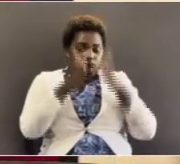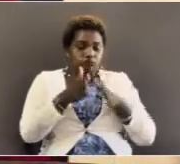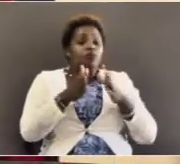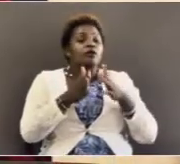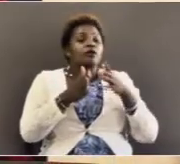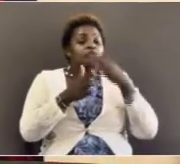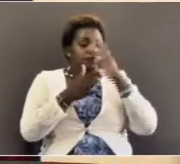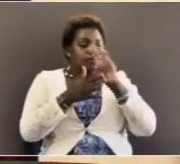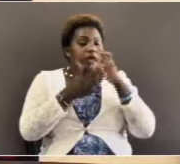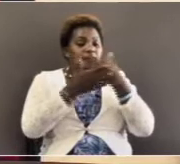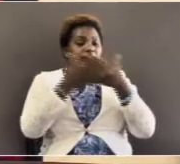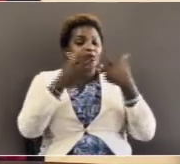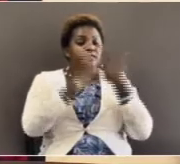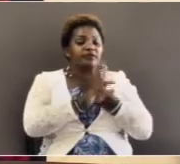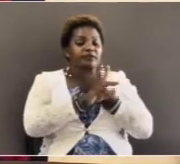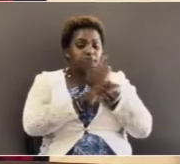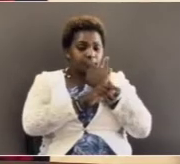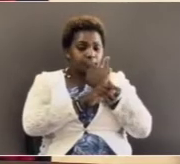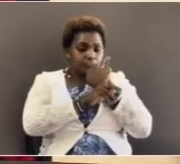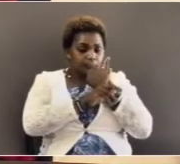to see things differently.